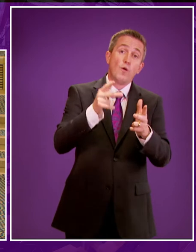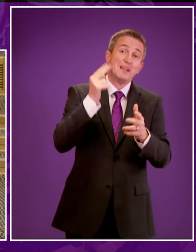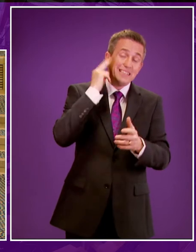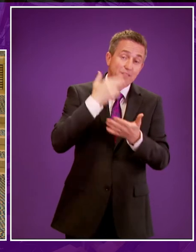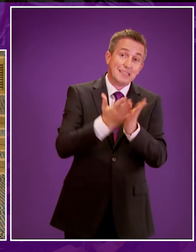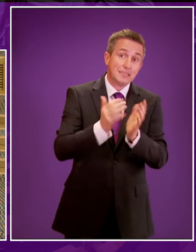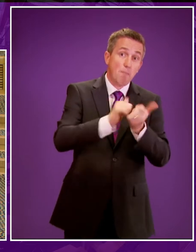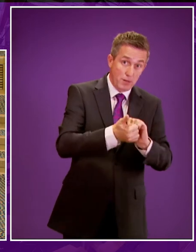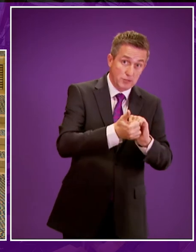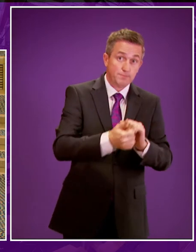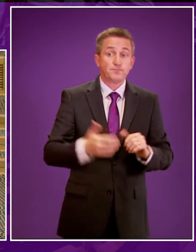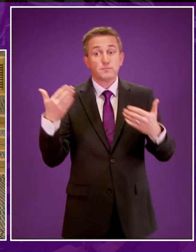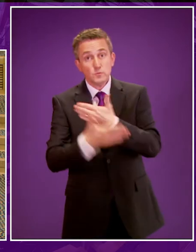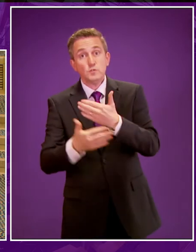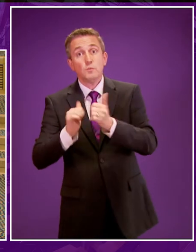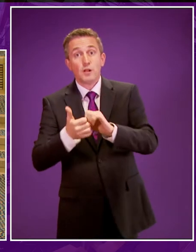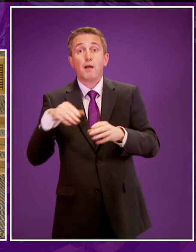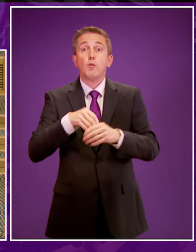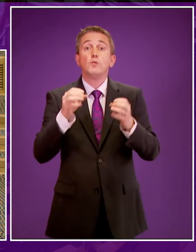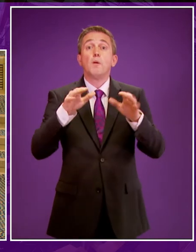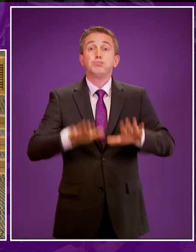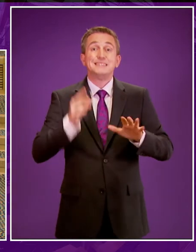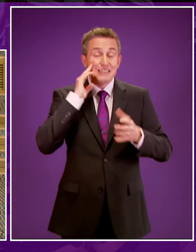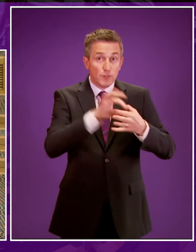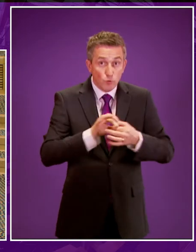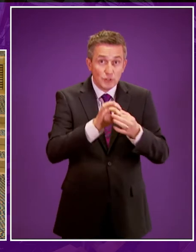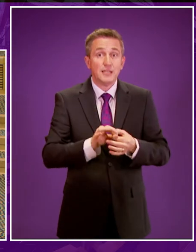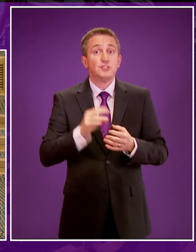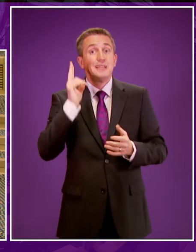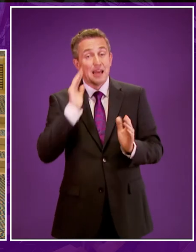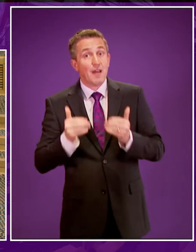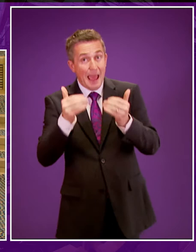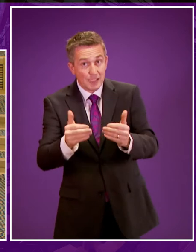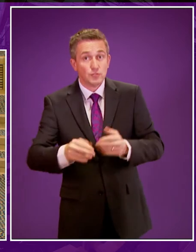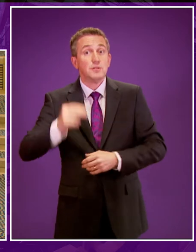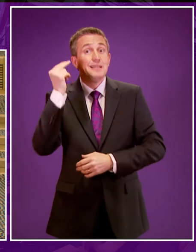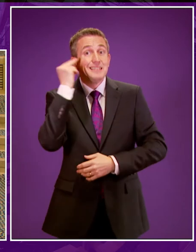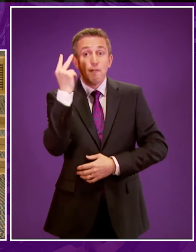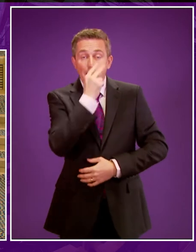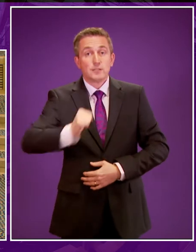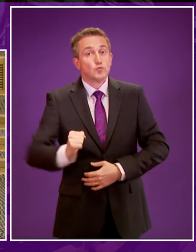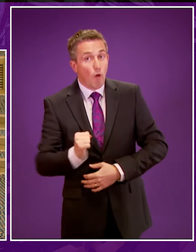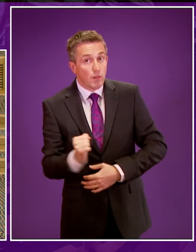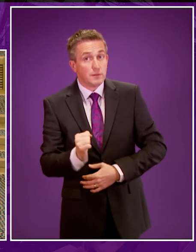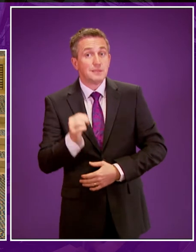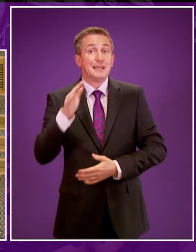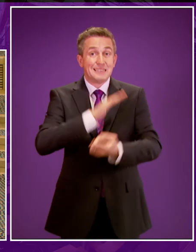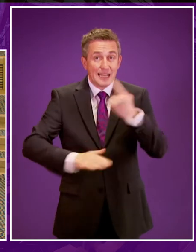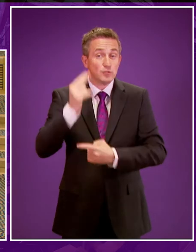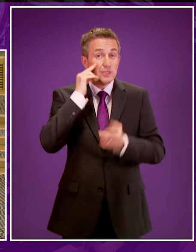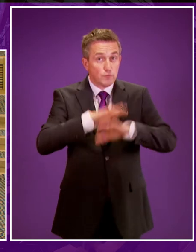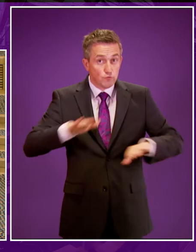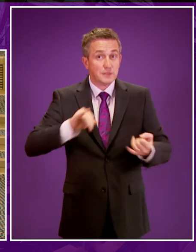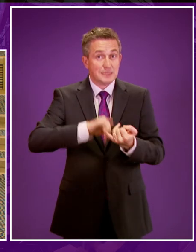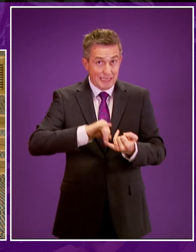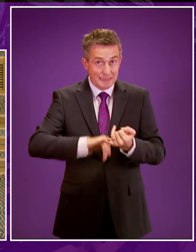partnership, which includes British Deaf Association, Deaf Action, Deaf Blind Scotland, National Deaf Children's Society